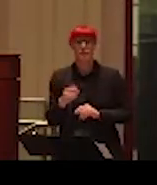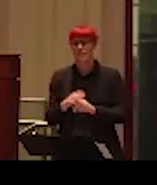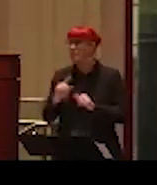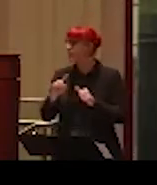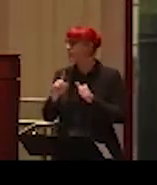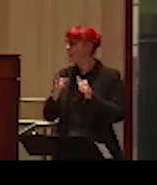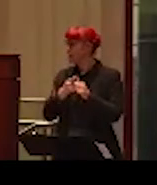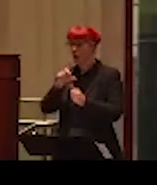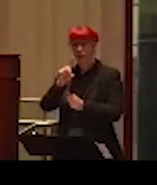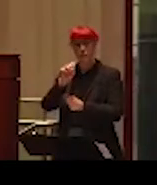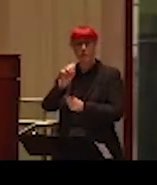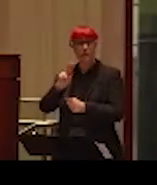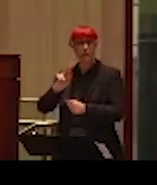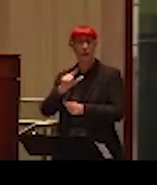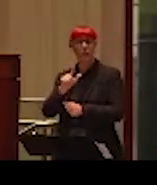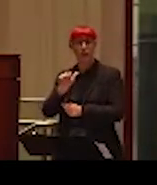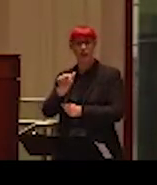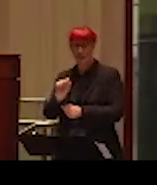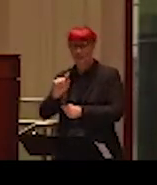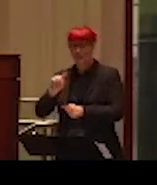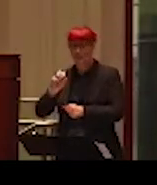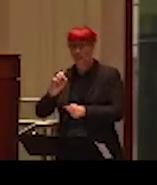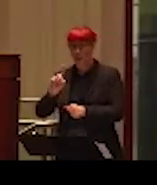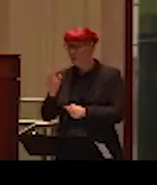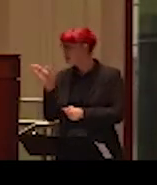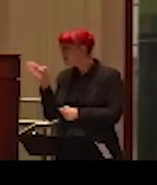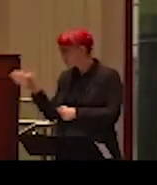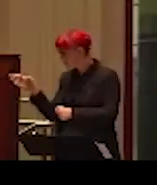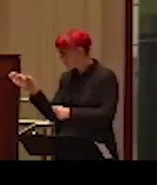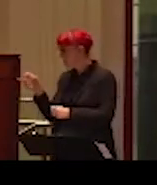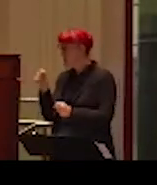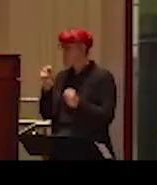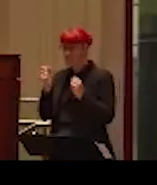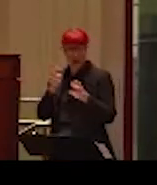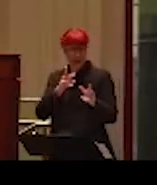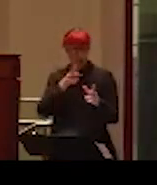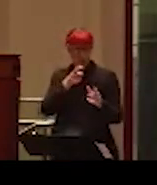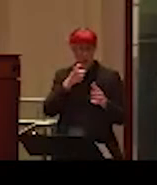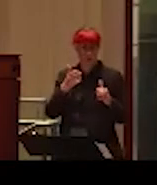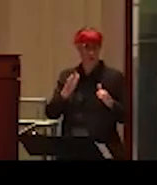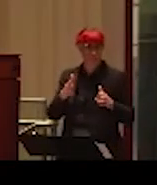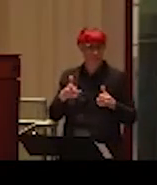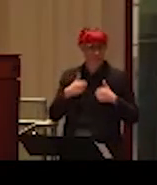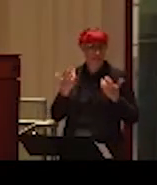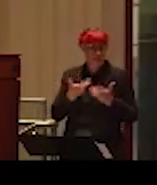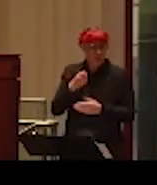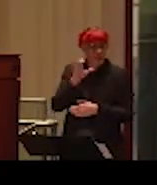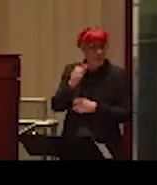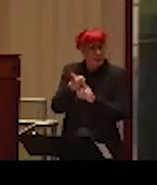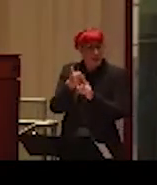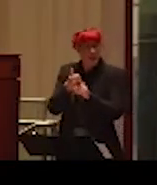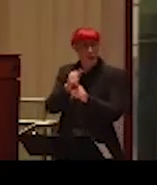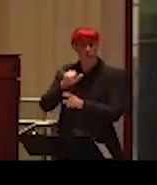introduce Douglas Todd, who many of you who in BC may know. Douglas is a journalist